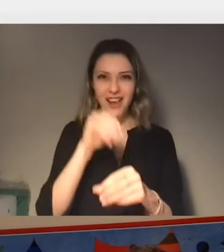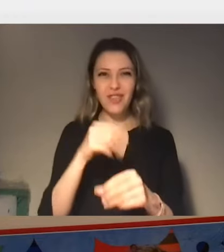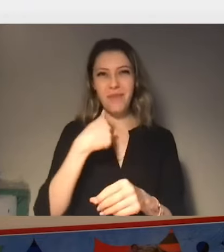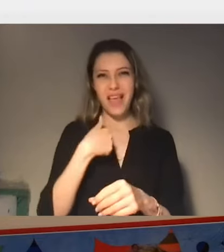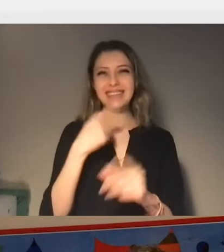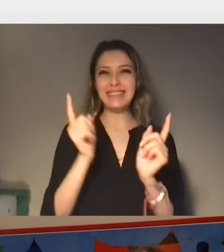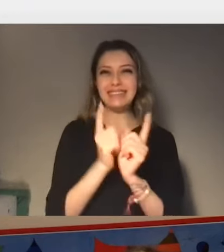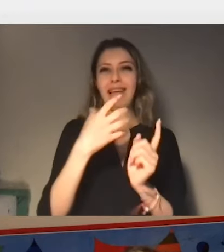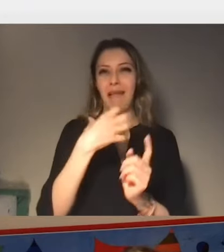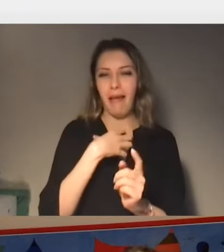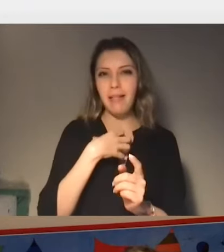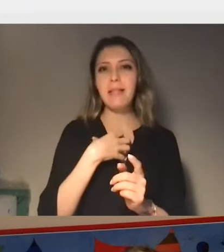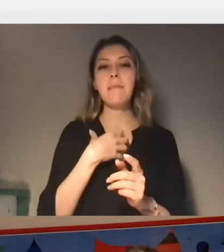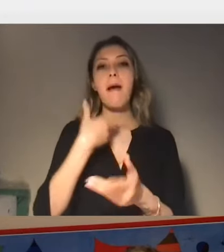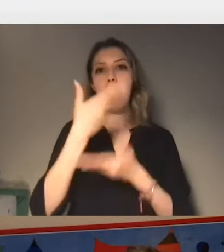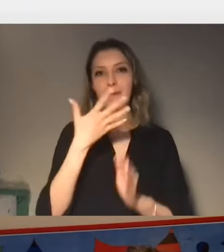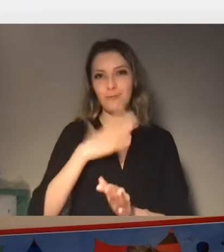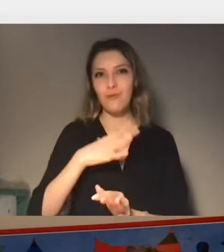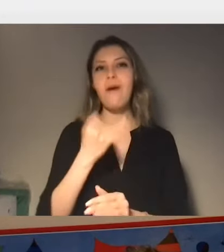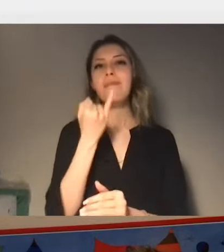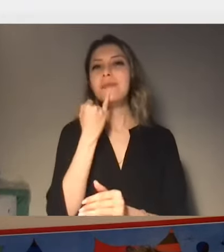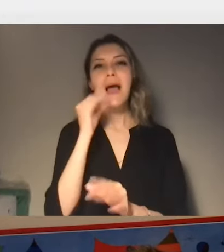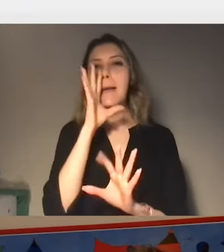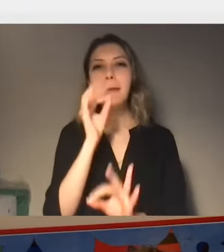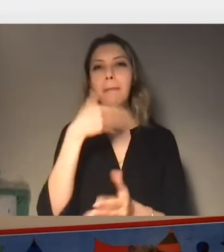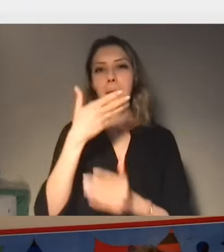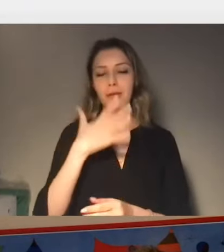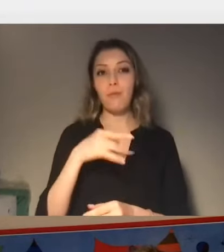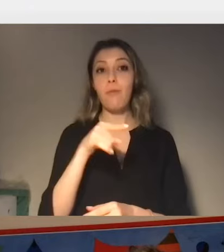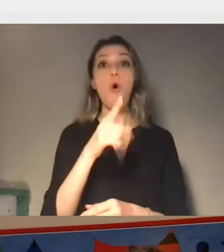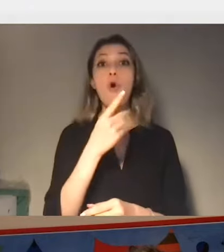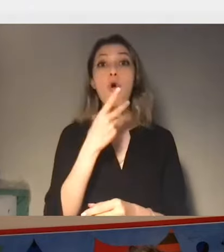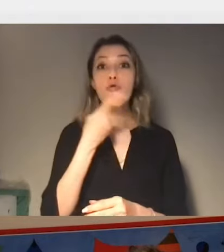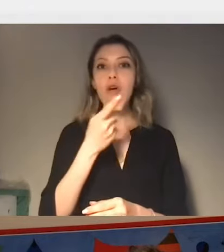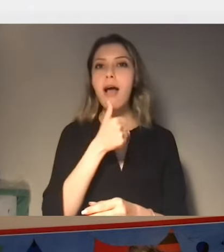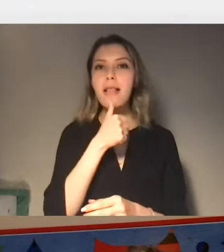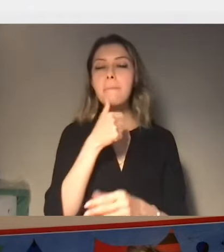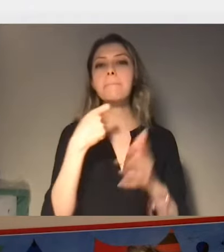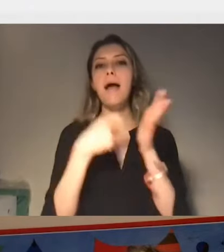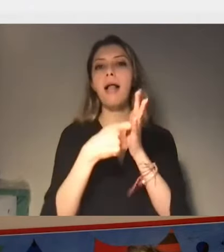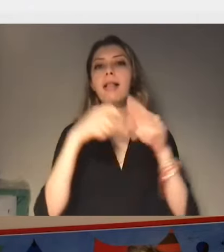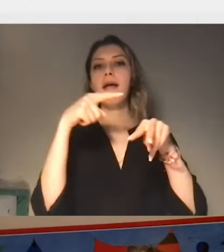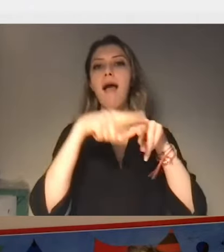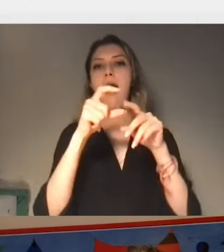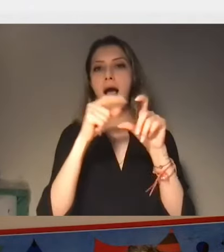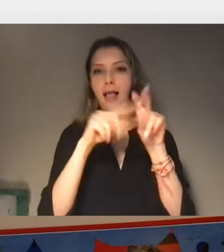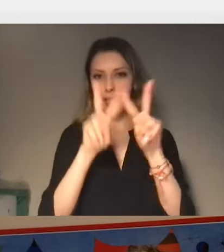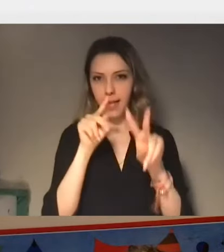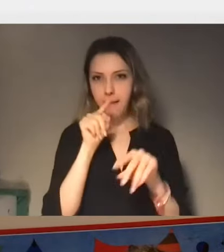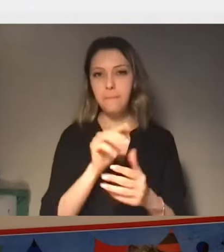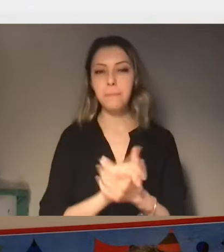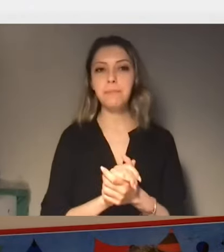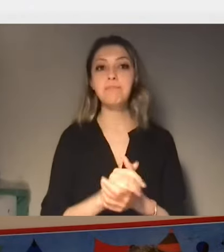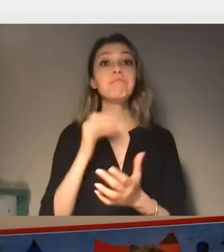today's webinar. My name is Adam Akadashliber. I'm the Human Rights Monitoring and